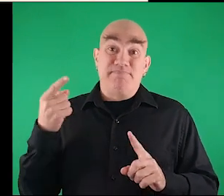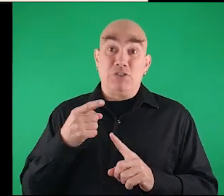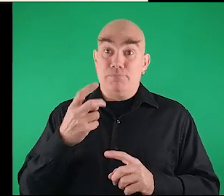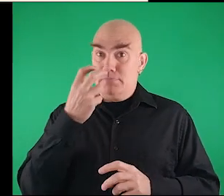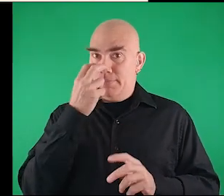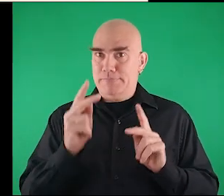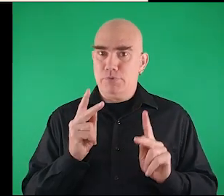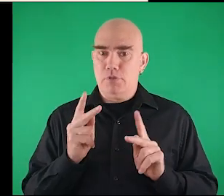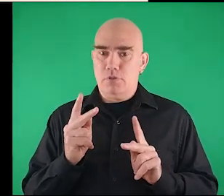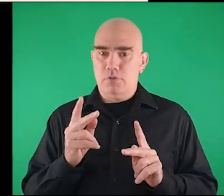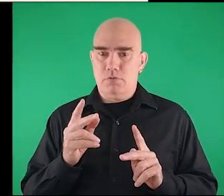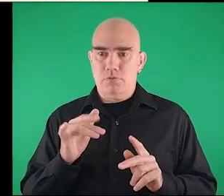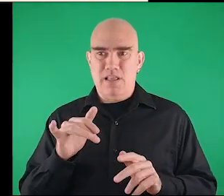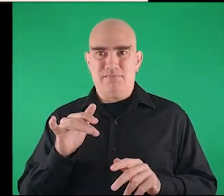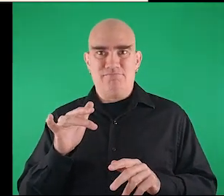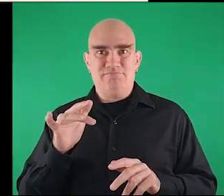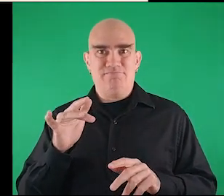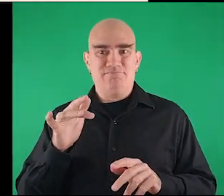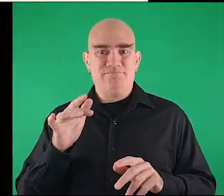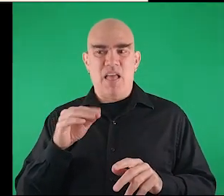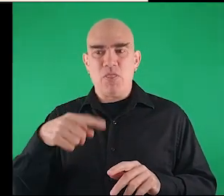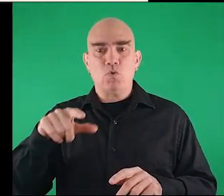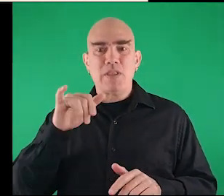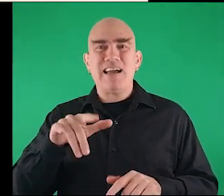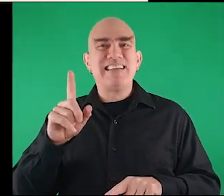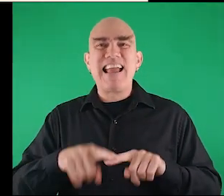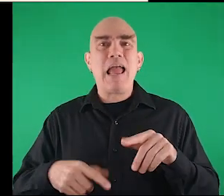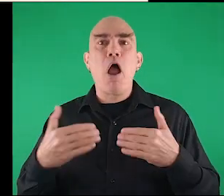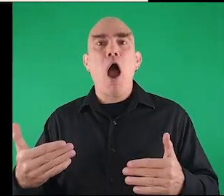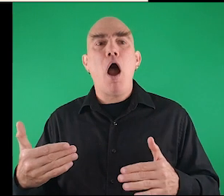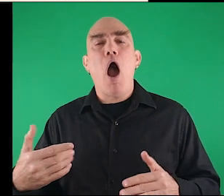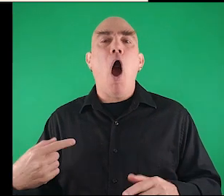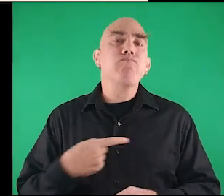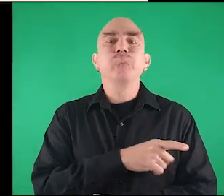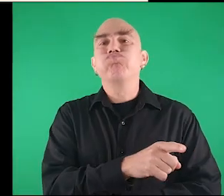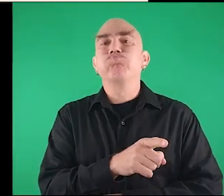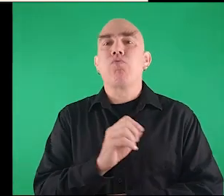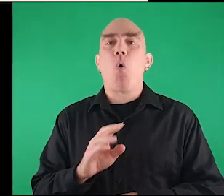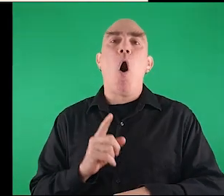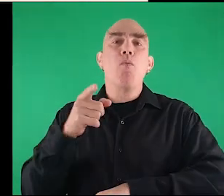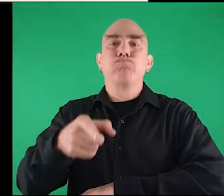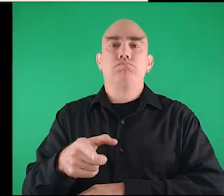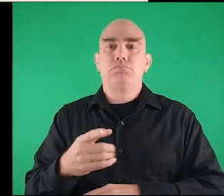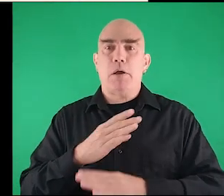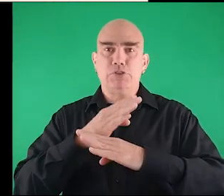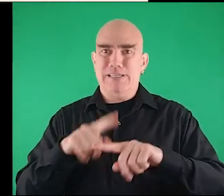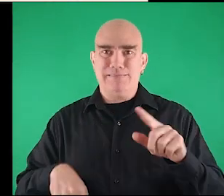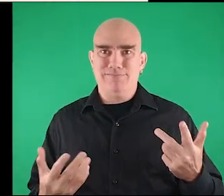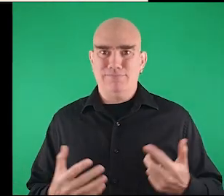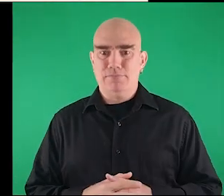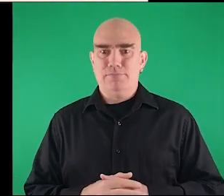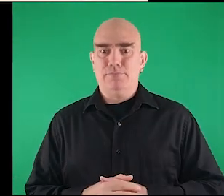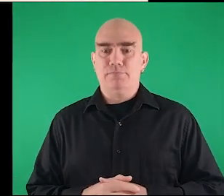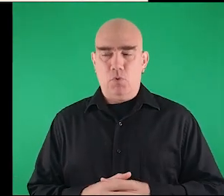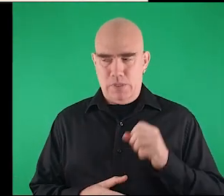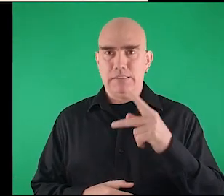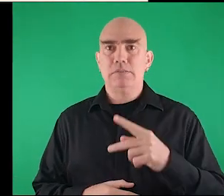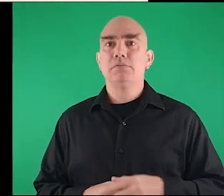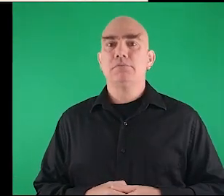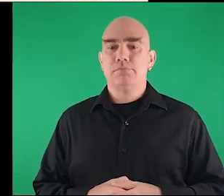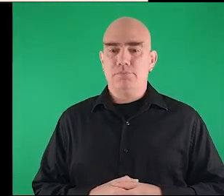especially blind people and those that cannot overpass obstacles.